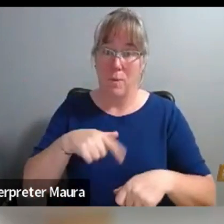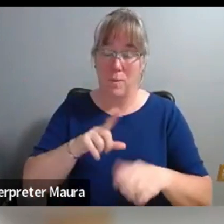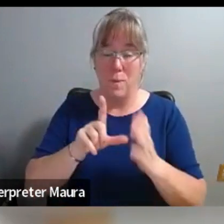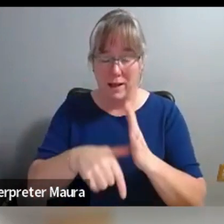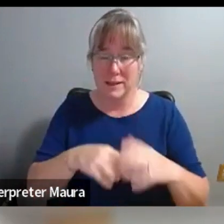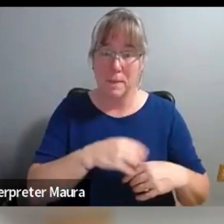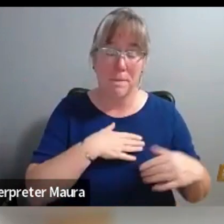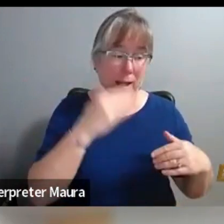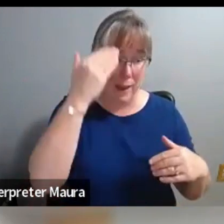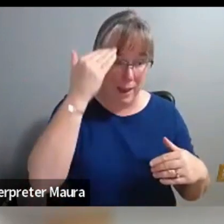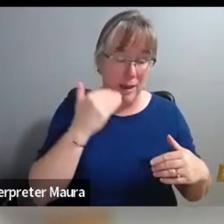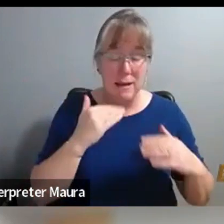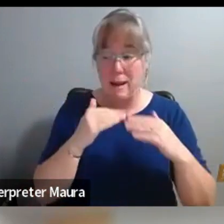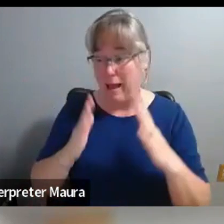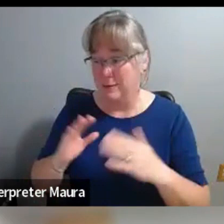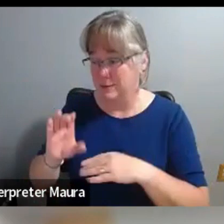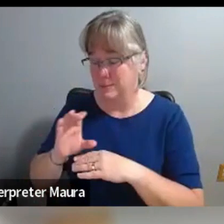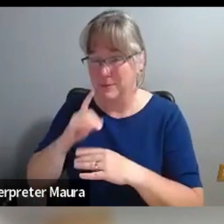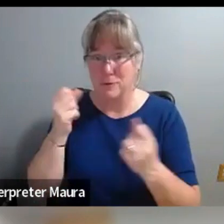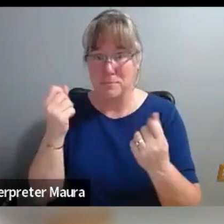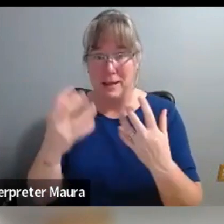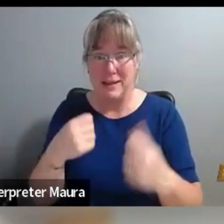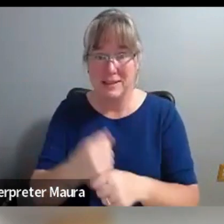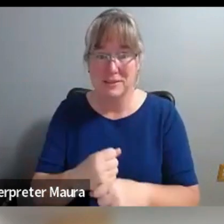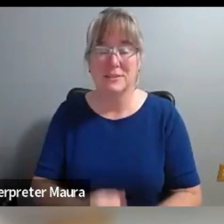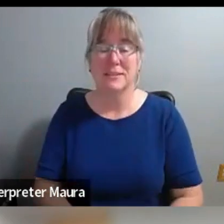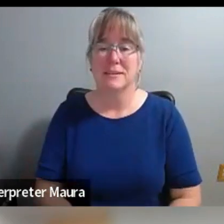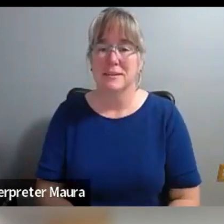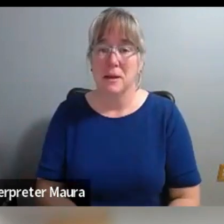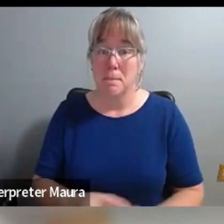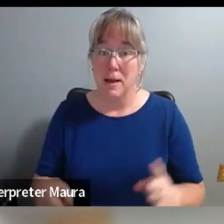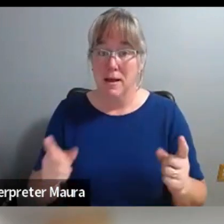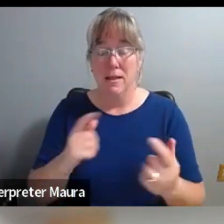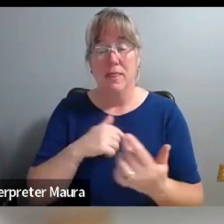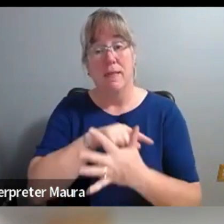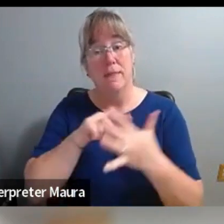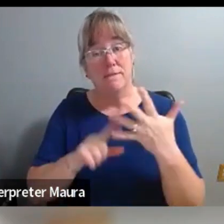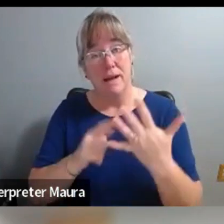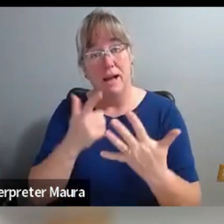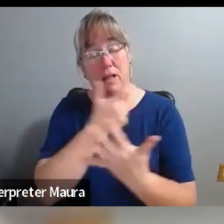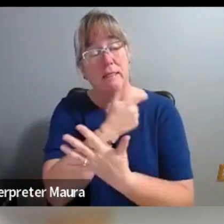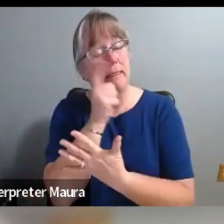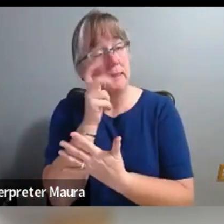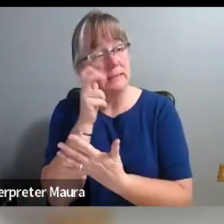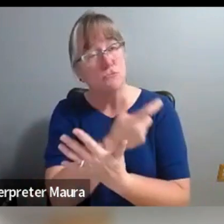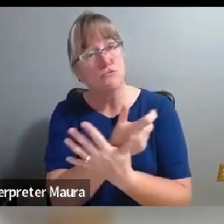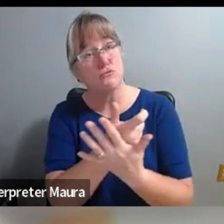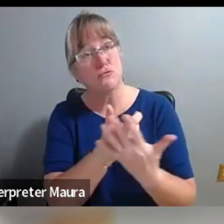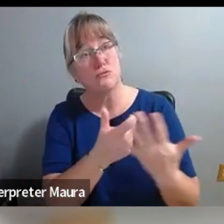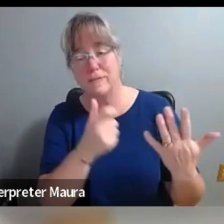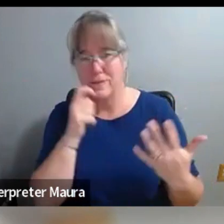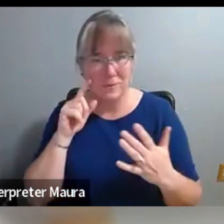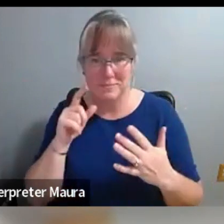my computer and in my life for many years, but I, you know, haven't listened to the completed piece in a while. And it's, what's really